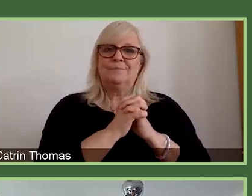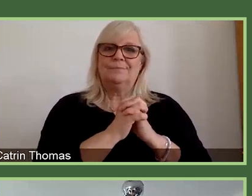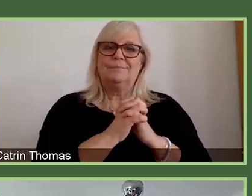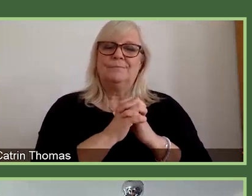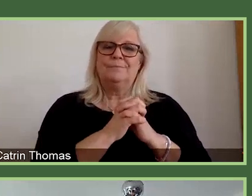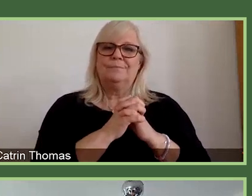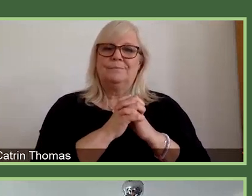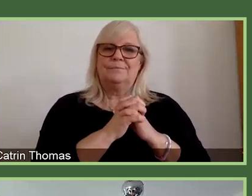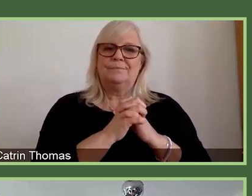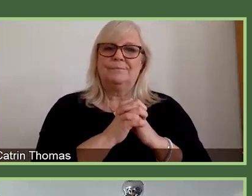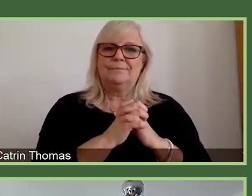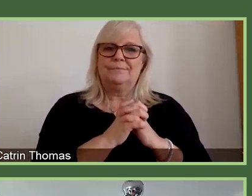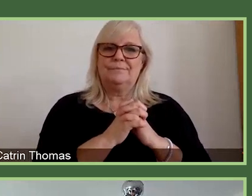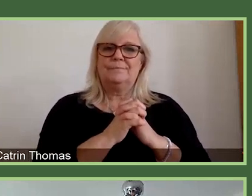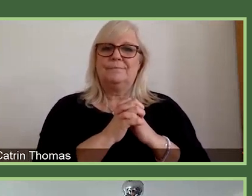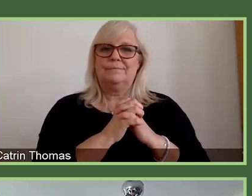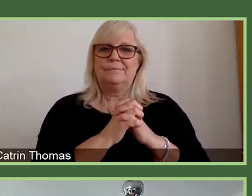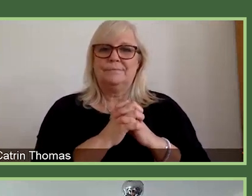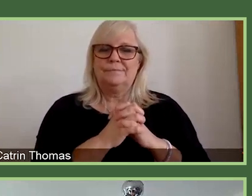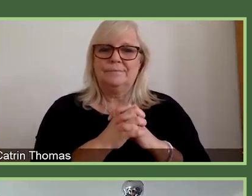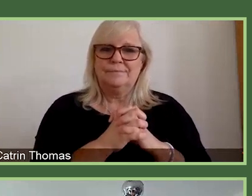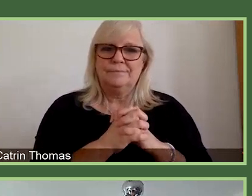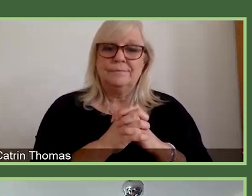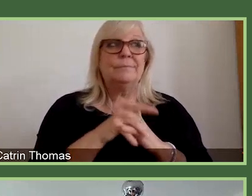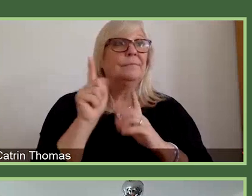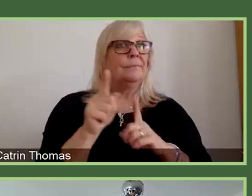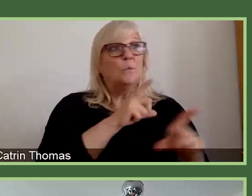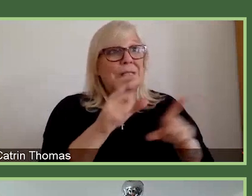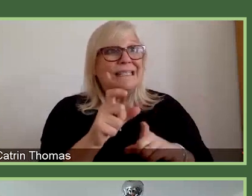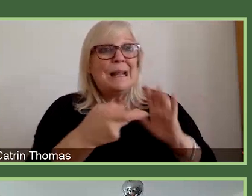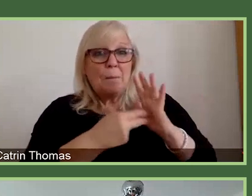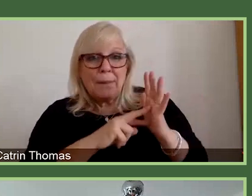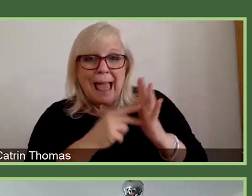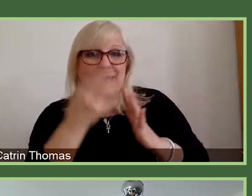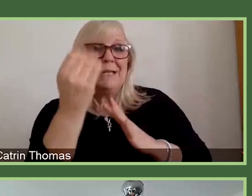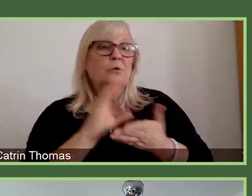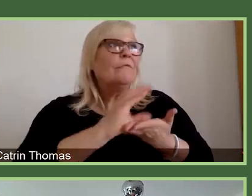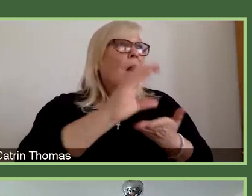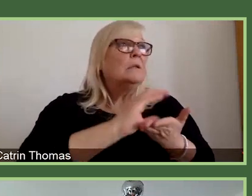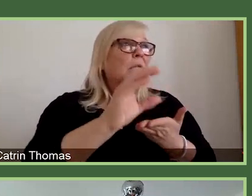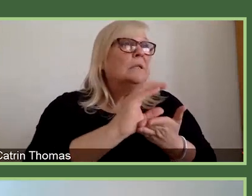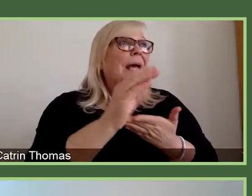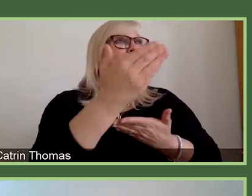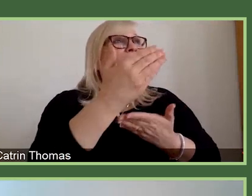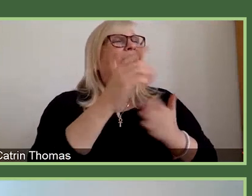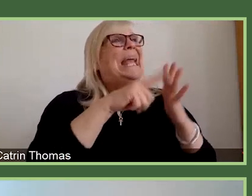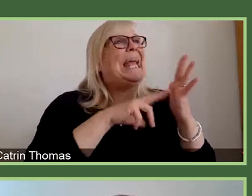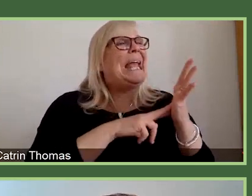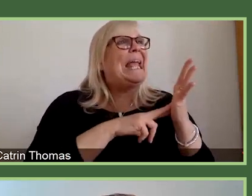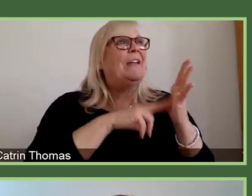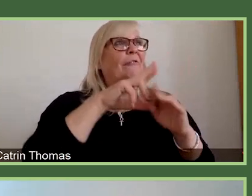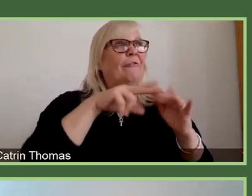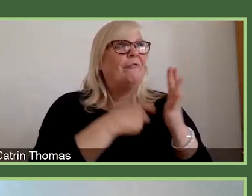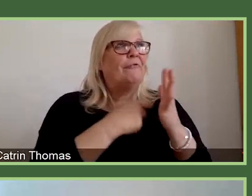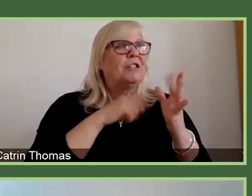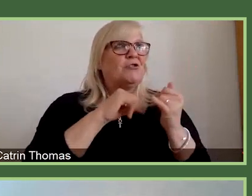So another one for you, Michael. Are you still planning to fund infrastructure and resources beyond these schemes? So one of the things